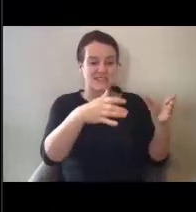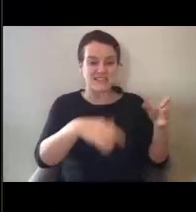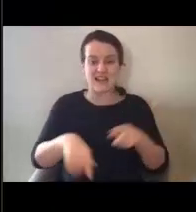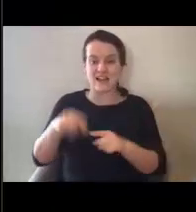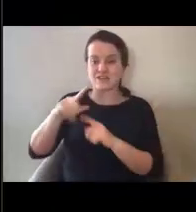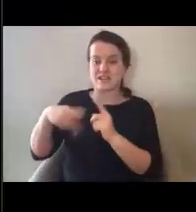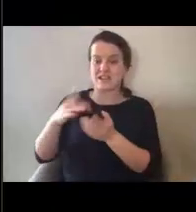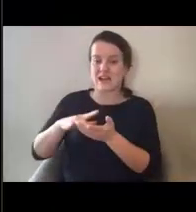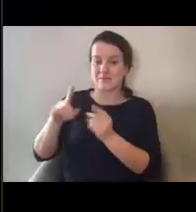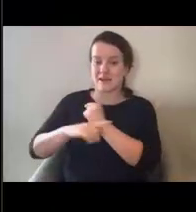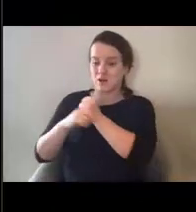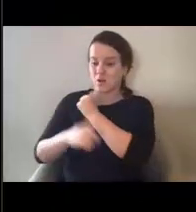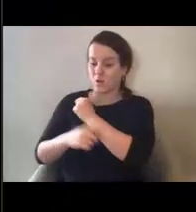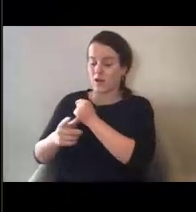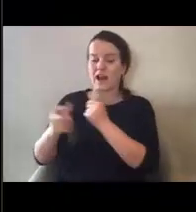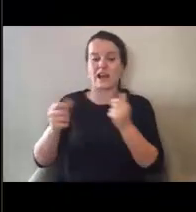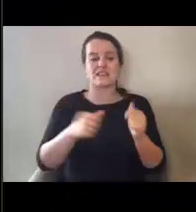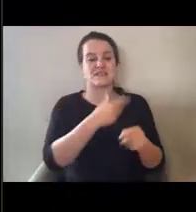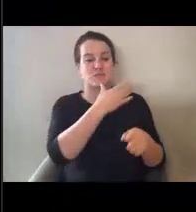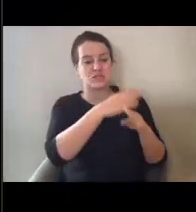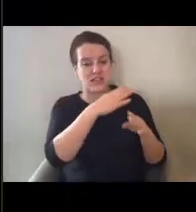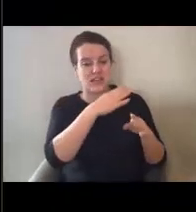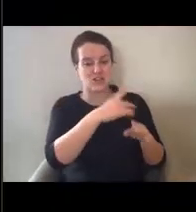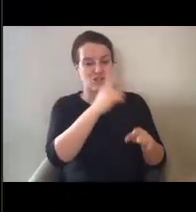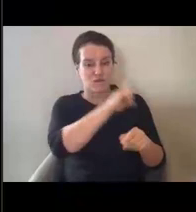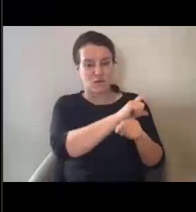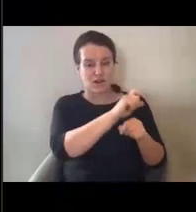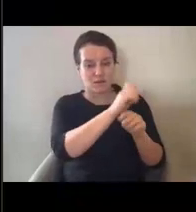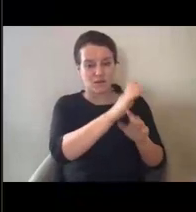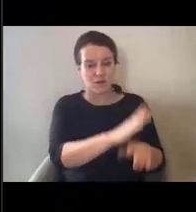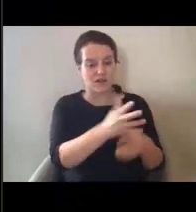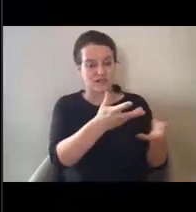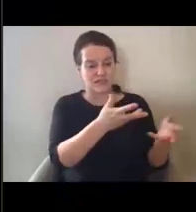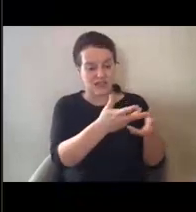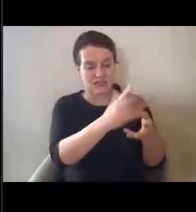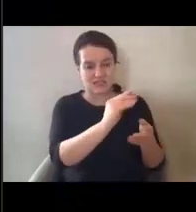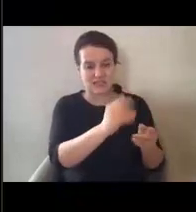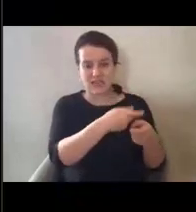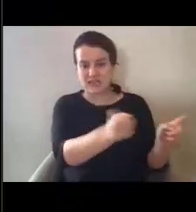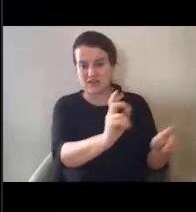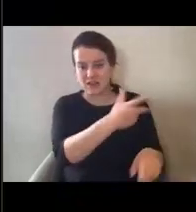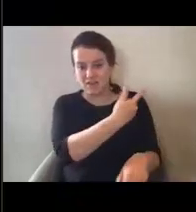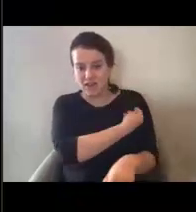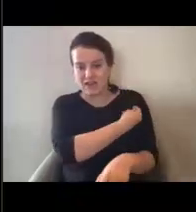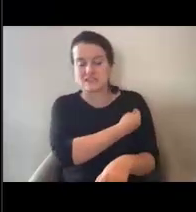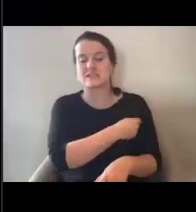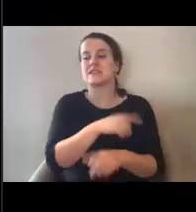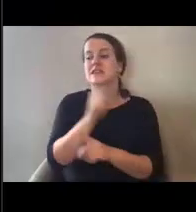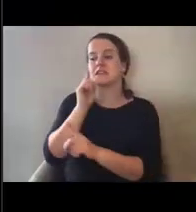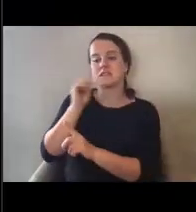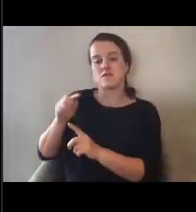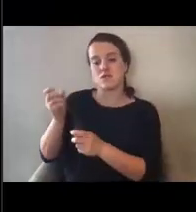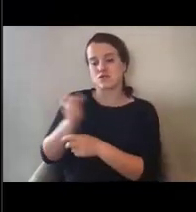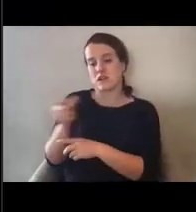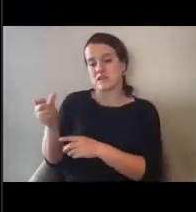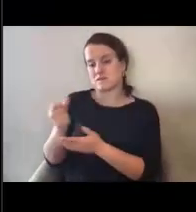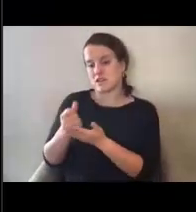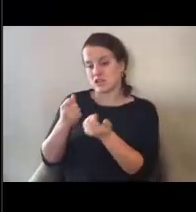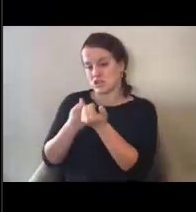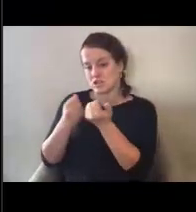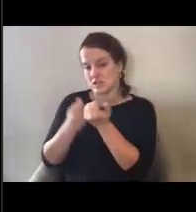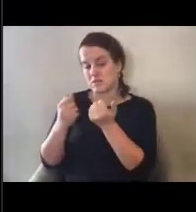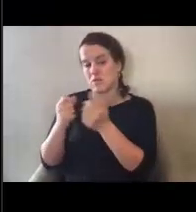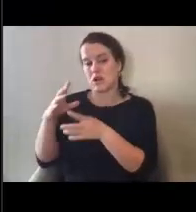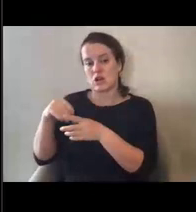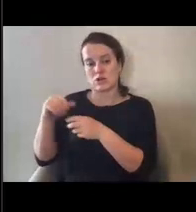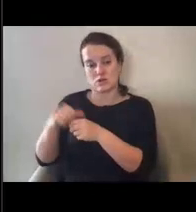waste and, and for protection of employees, uh, handling and administering vaccines, uh, transportation support, including refrigerated